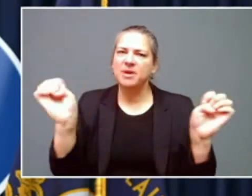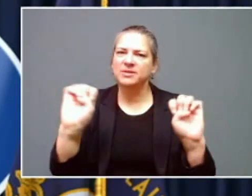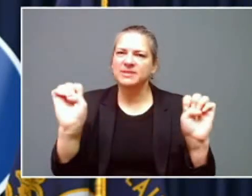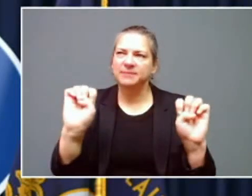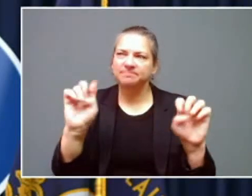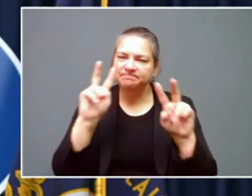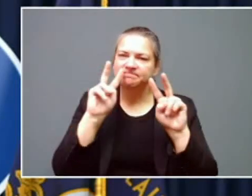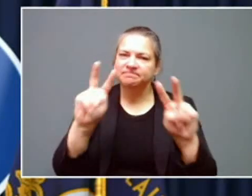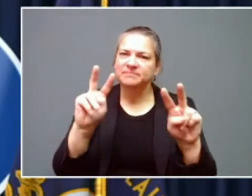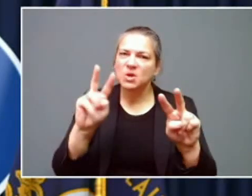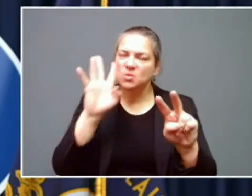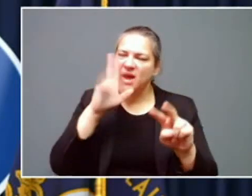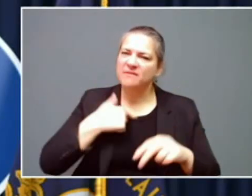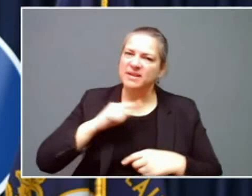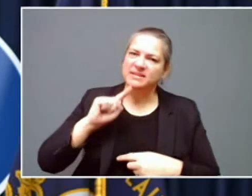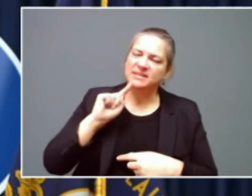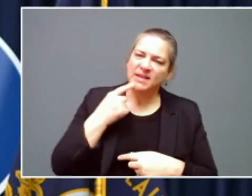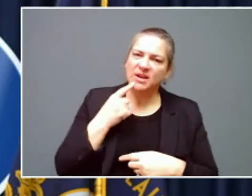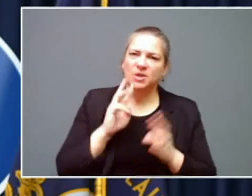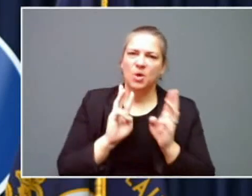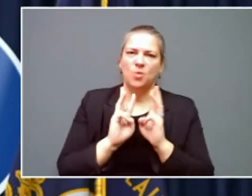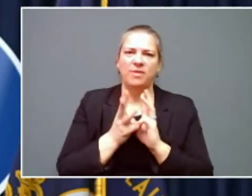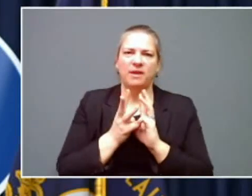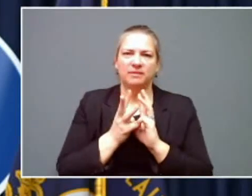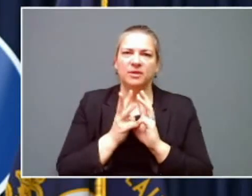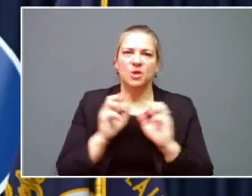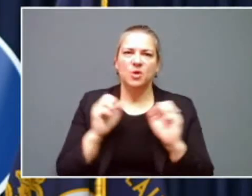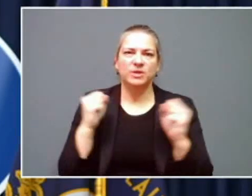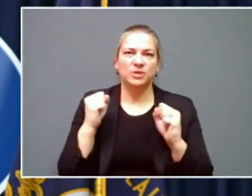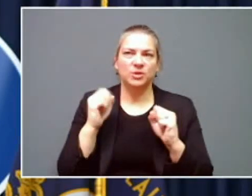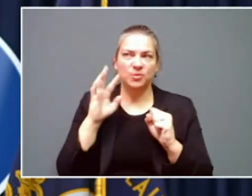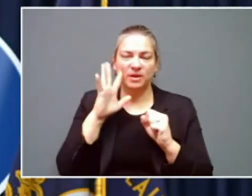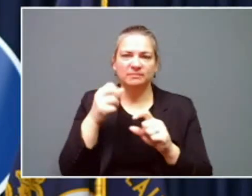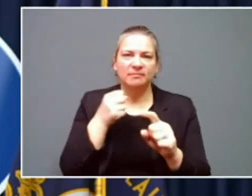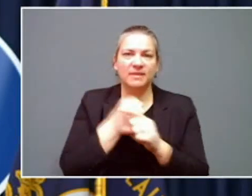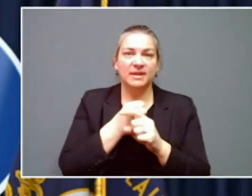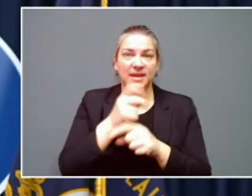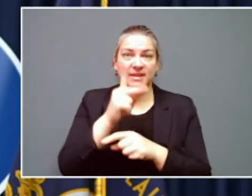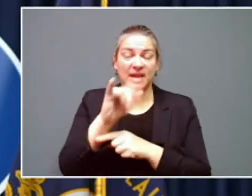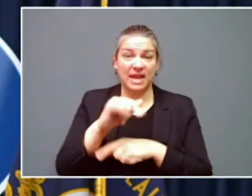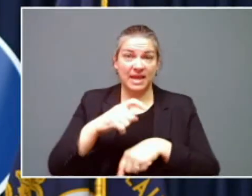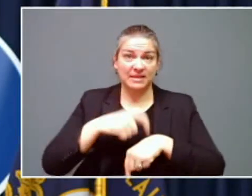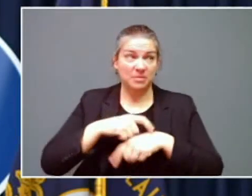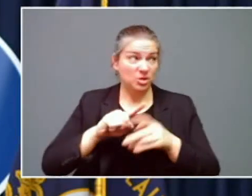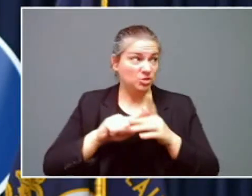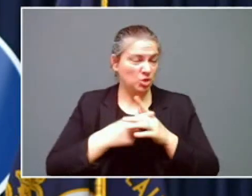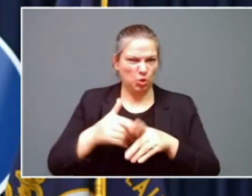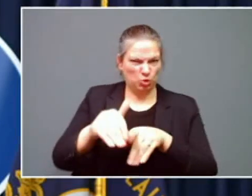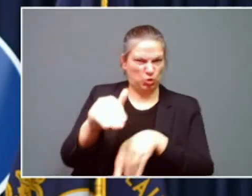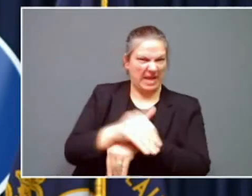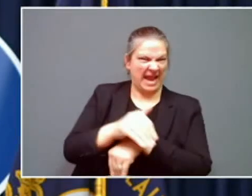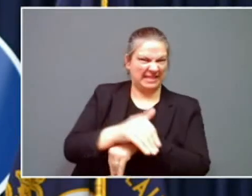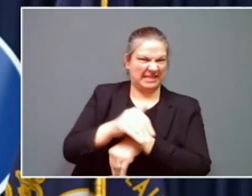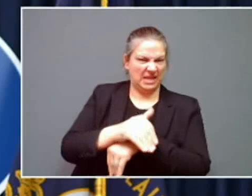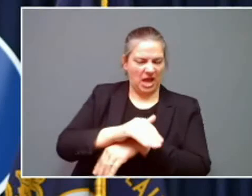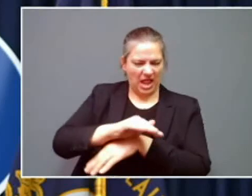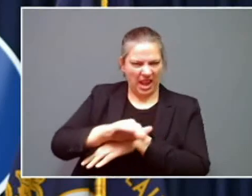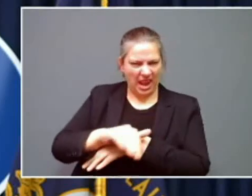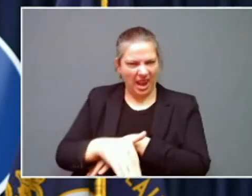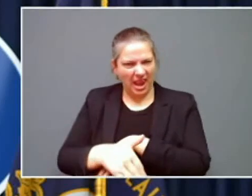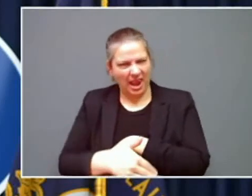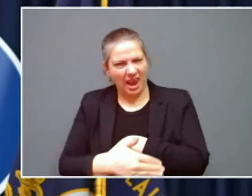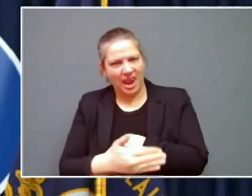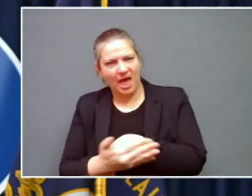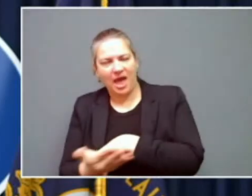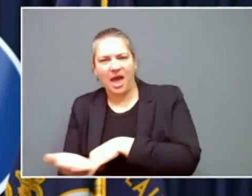major winter storm expected to hit Kentucky starting late tonight and all the way through Friday morning,